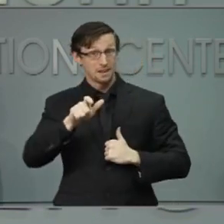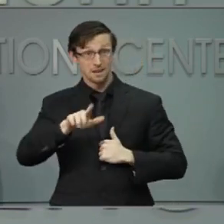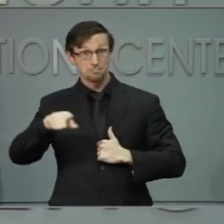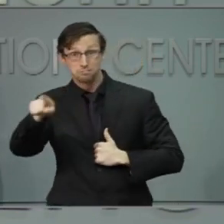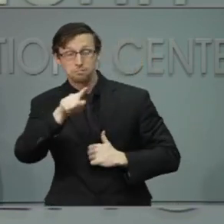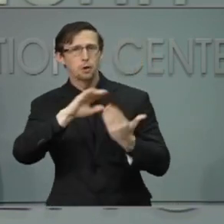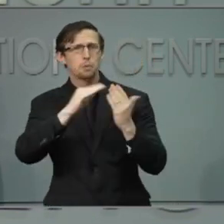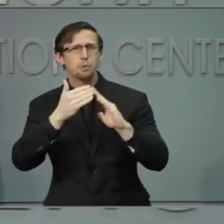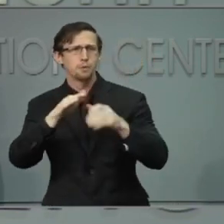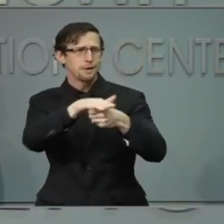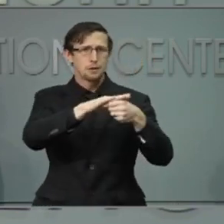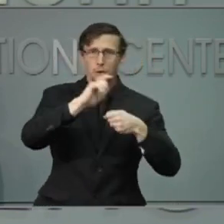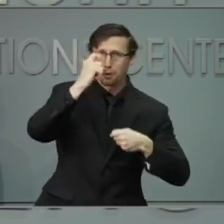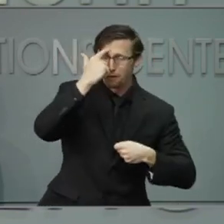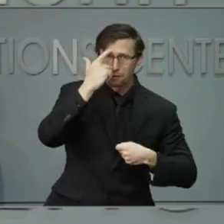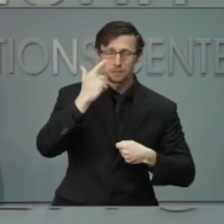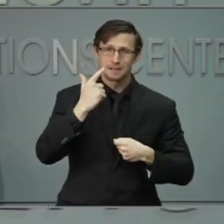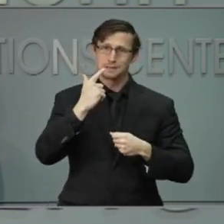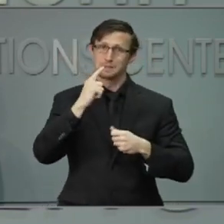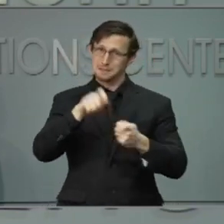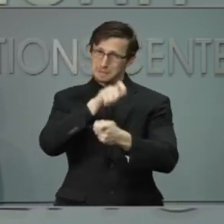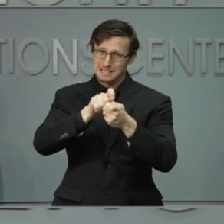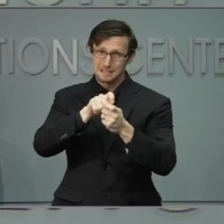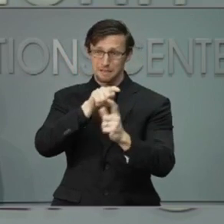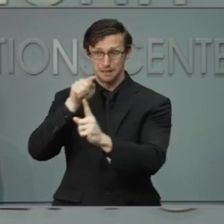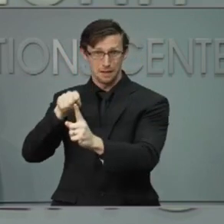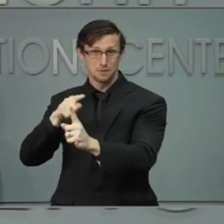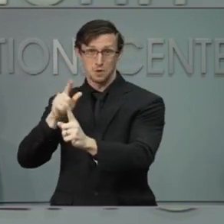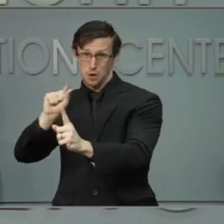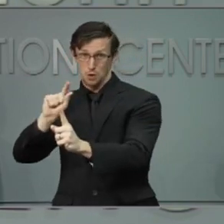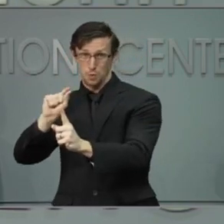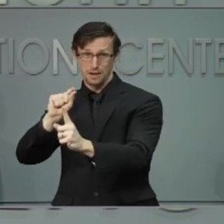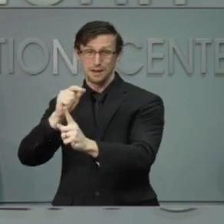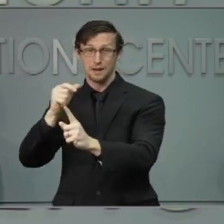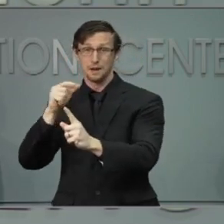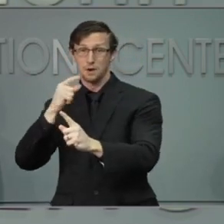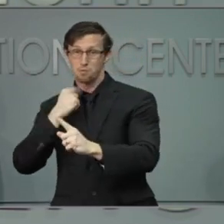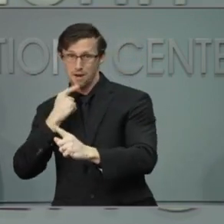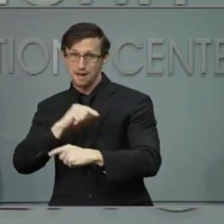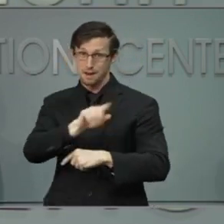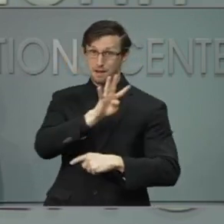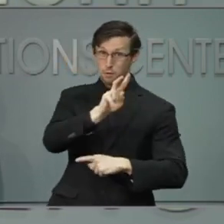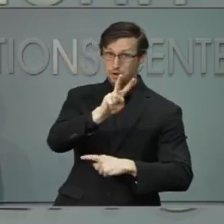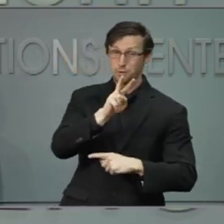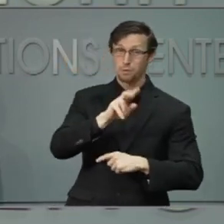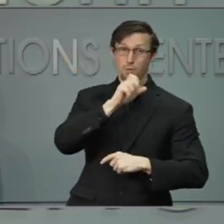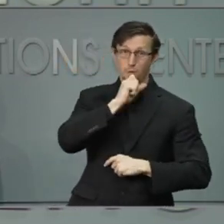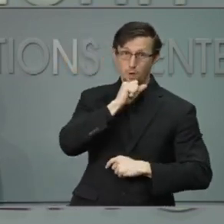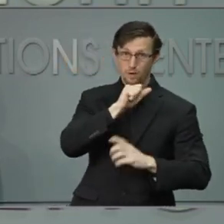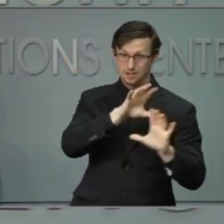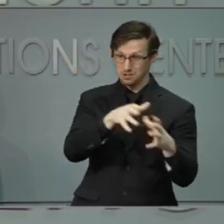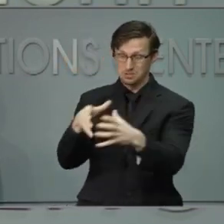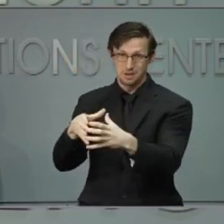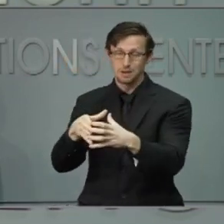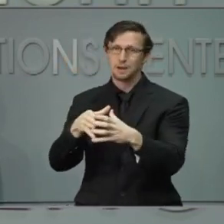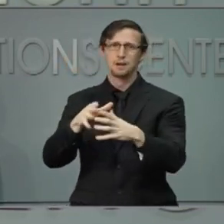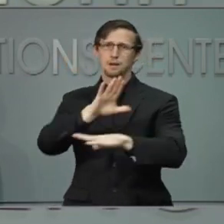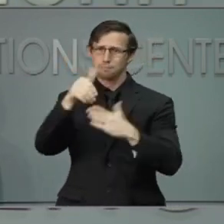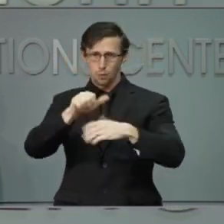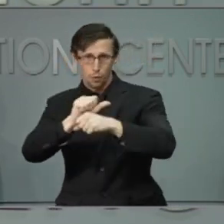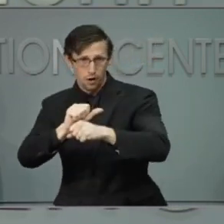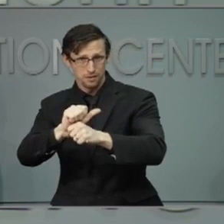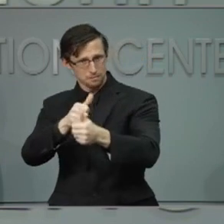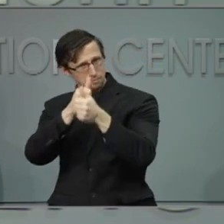all over the state, but especially in those red and orange hotspots to work with us to enforce the strong safety